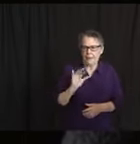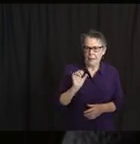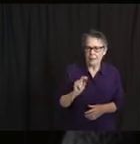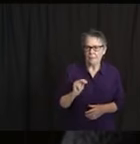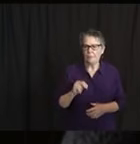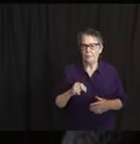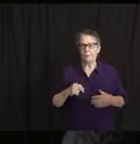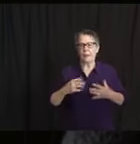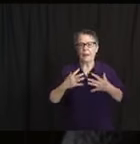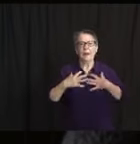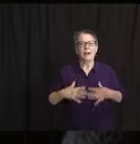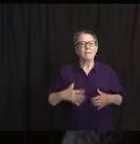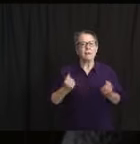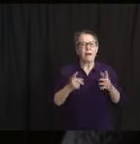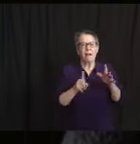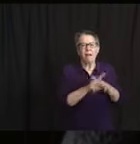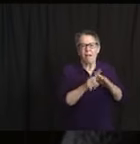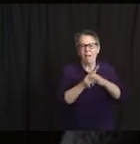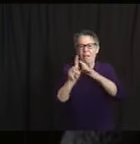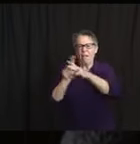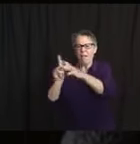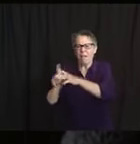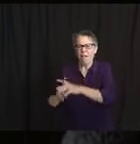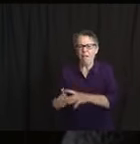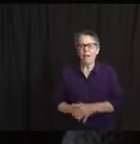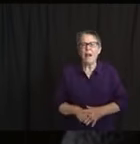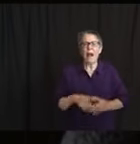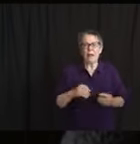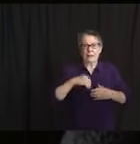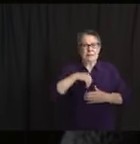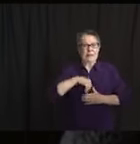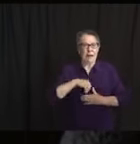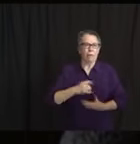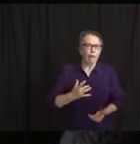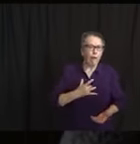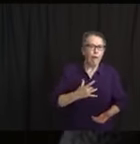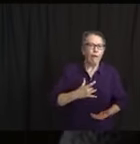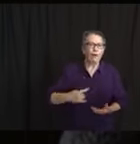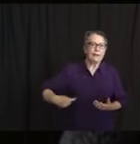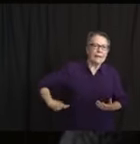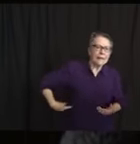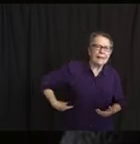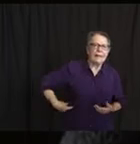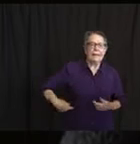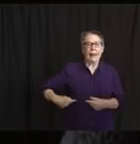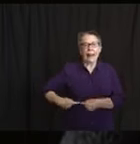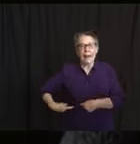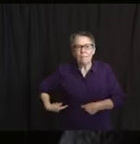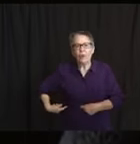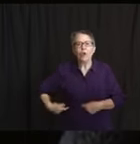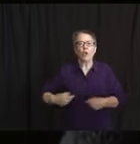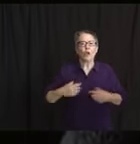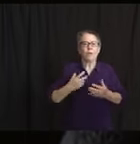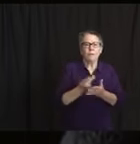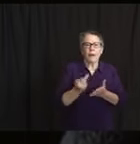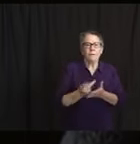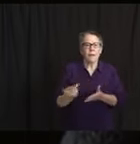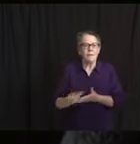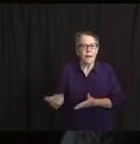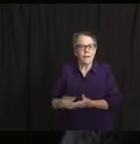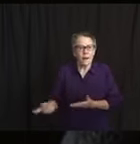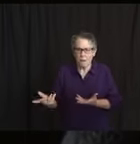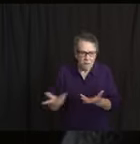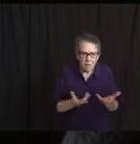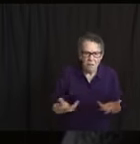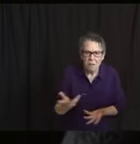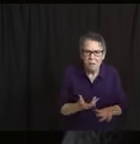failure, particularly with the heart system. So, you know, the potential for serious illness associated with this